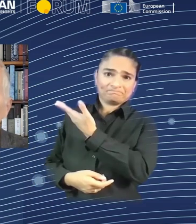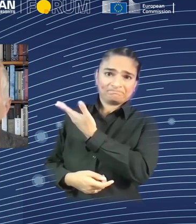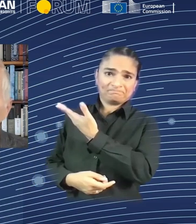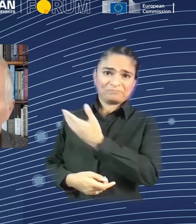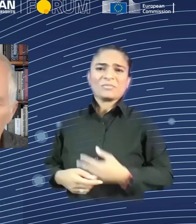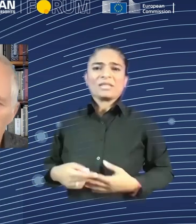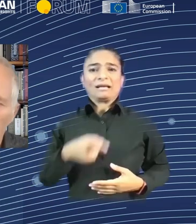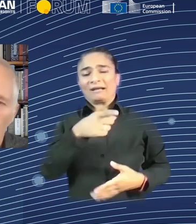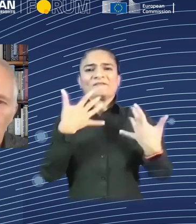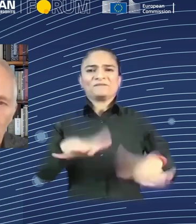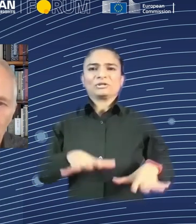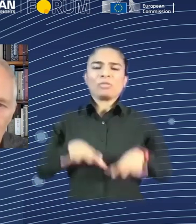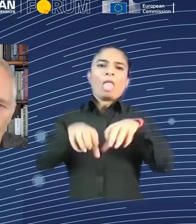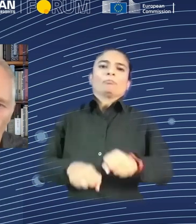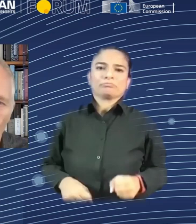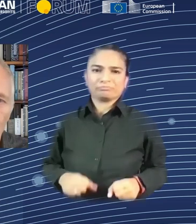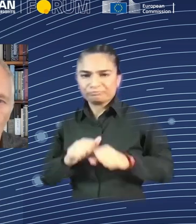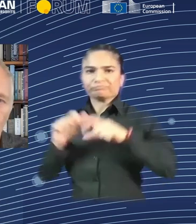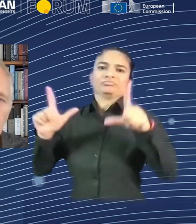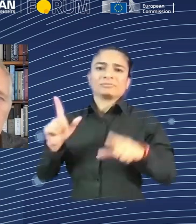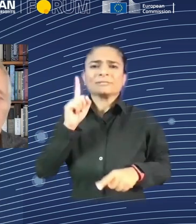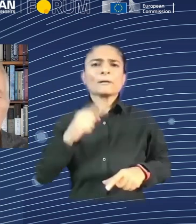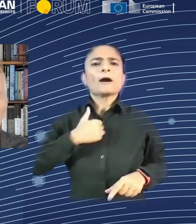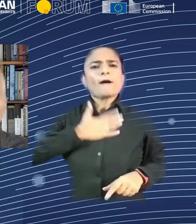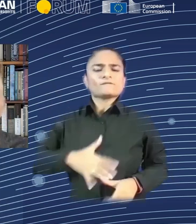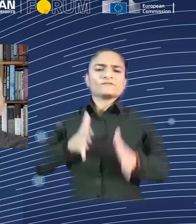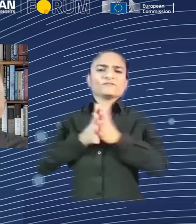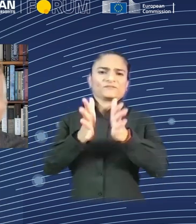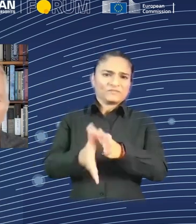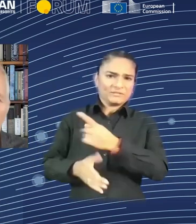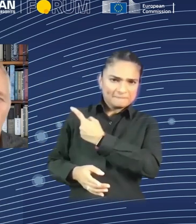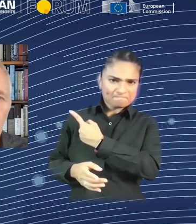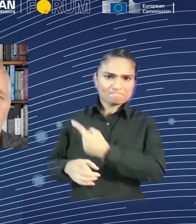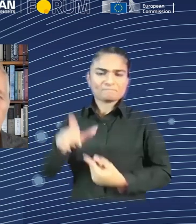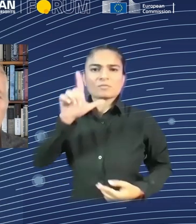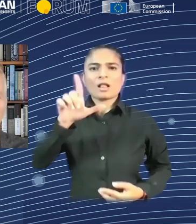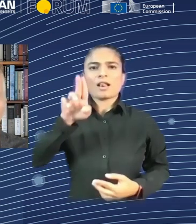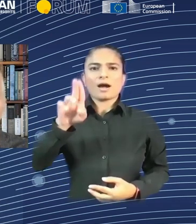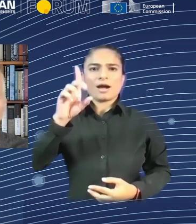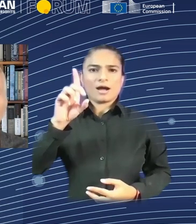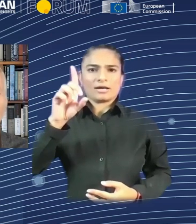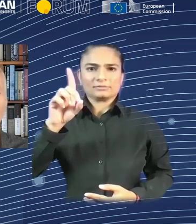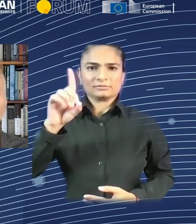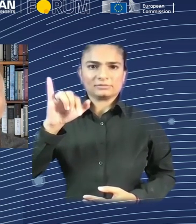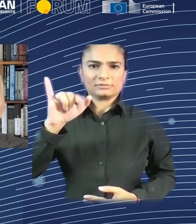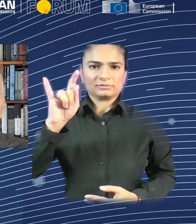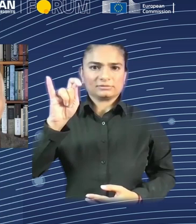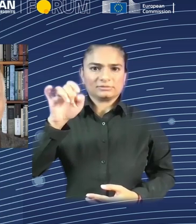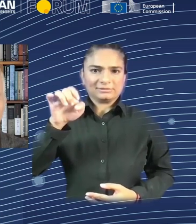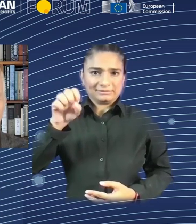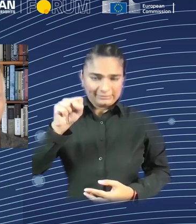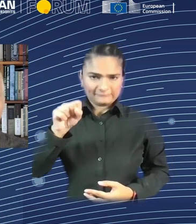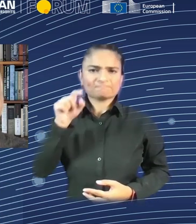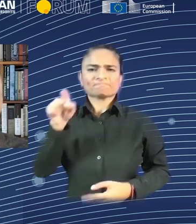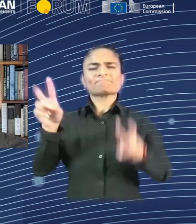we, this is something we, we, term we use. This was a revolution, an attempted revolution in